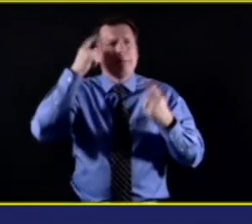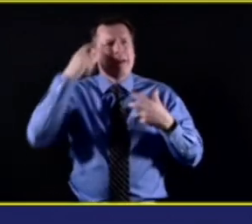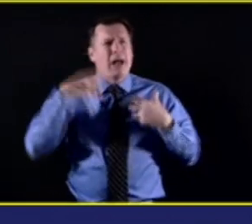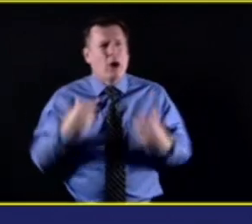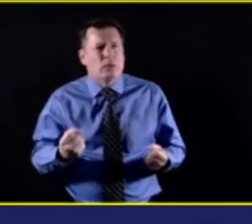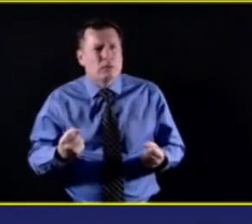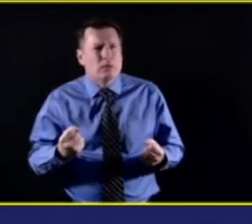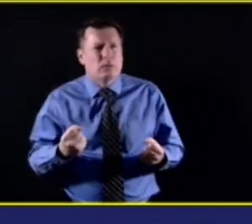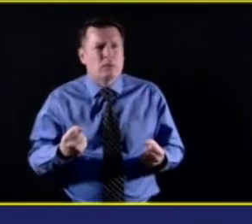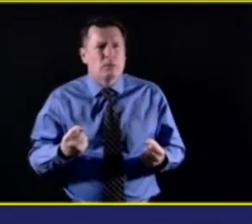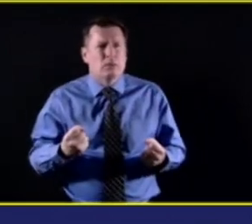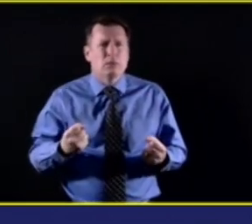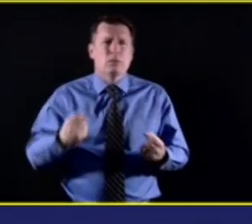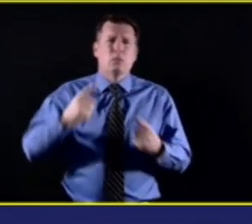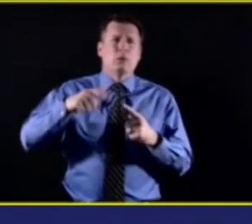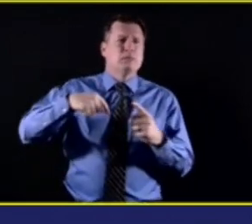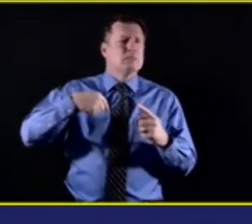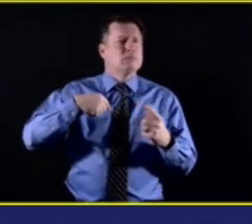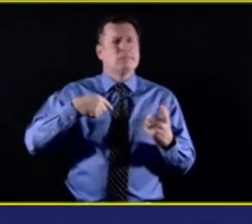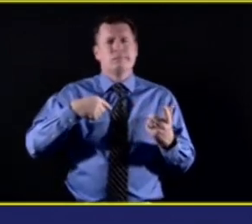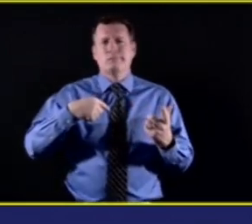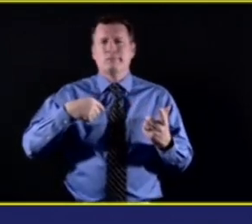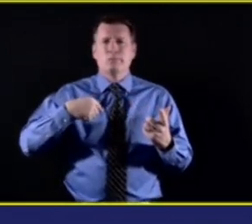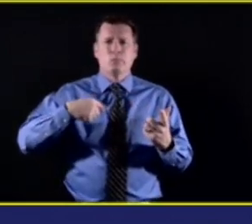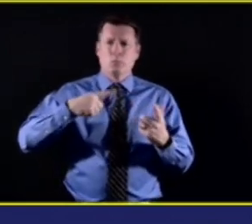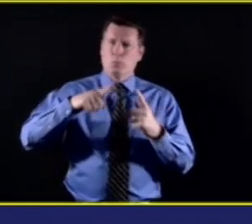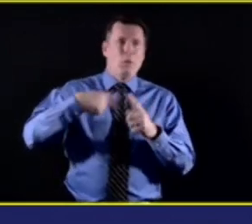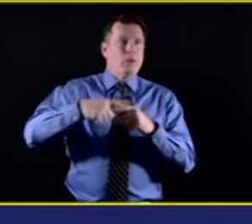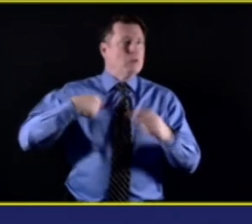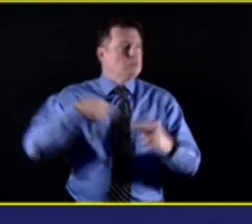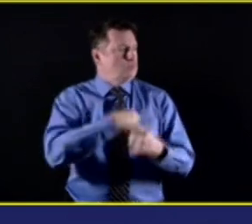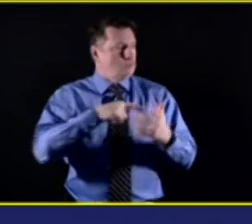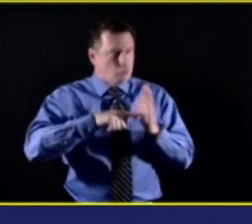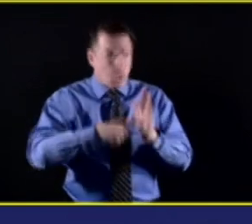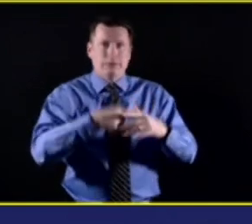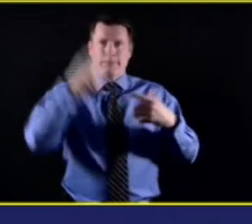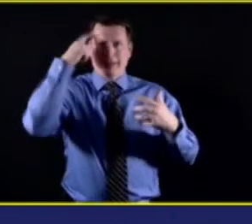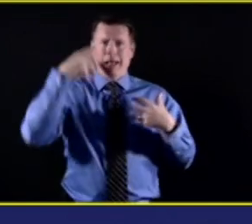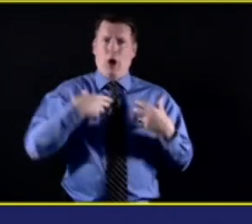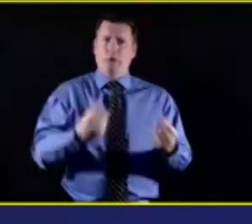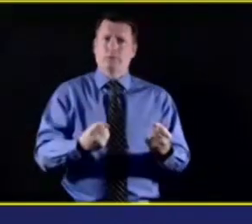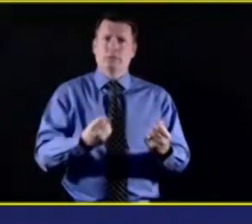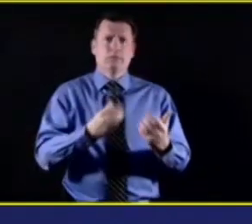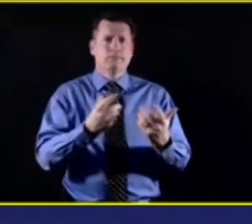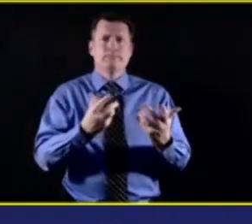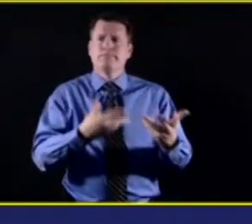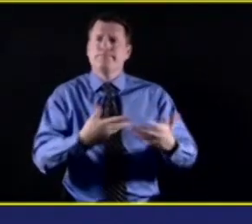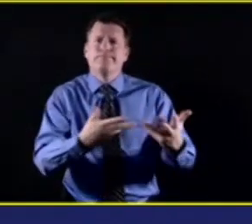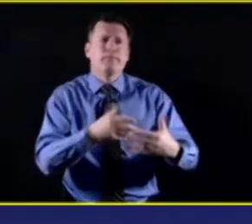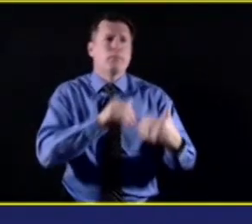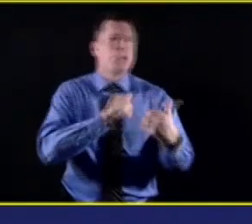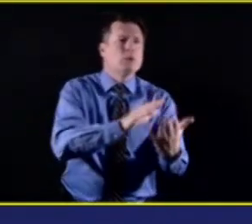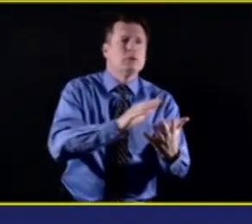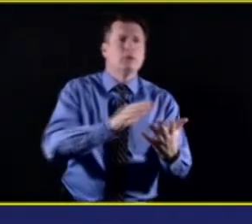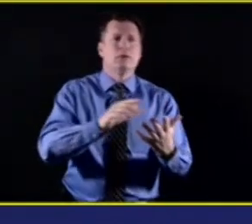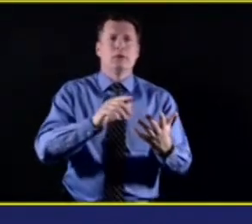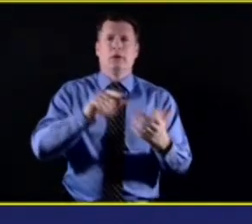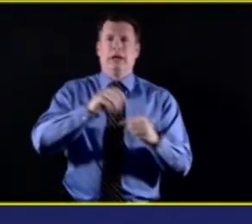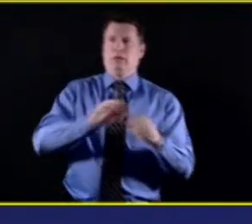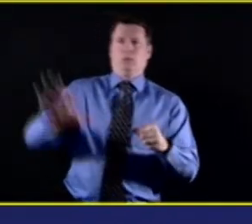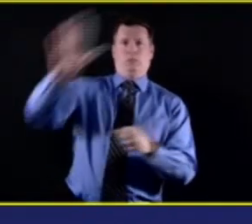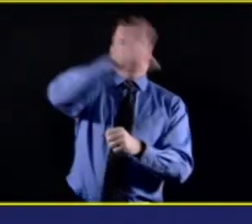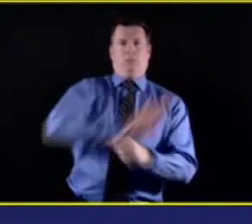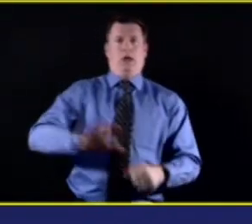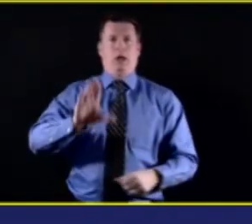community? How important is the mental health approach to that going to be as not just the physical approach of preventing COVID,